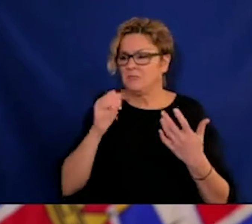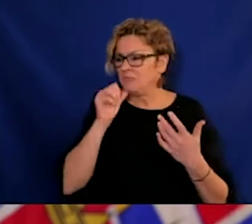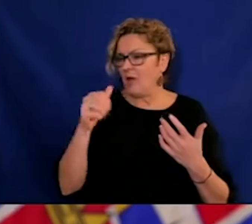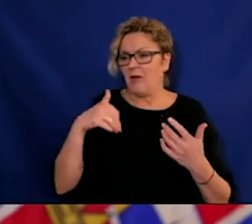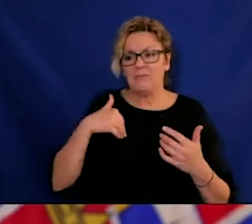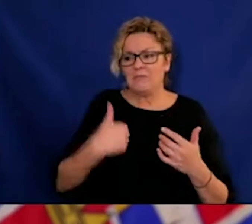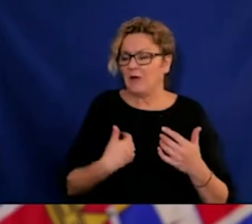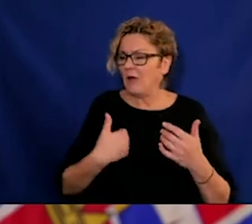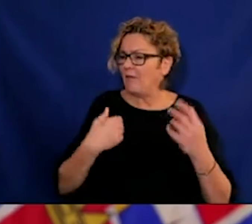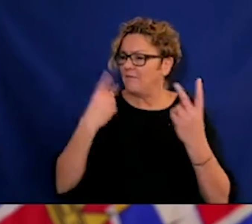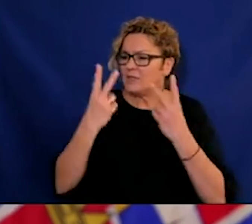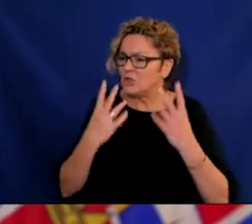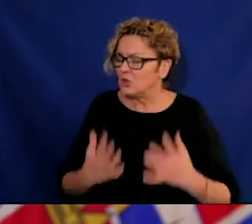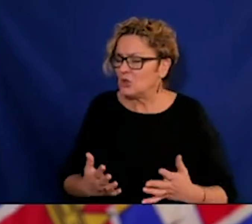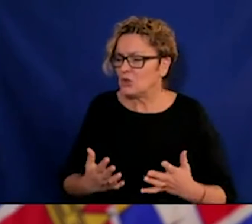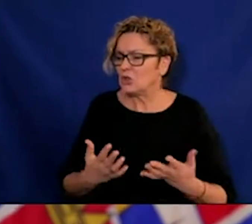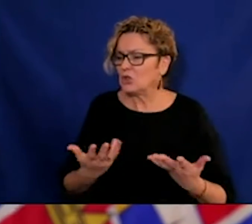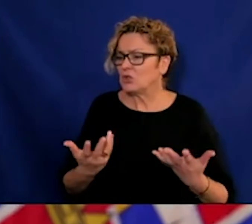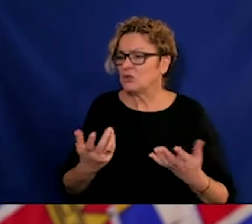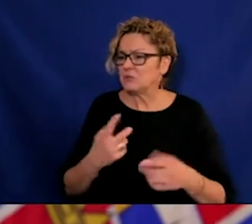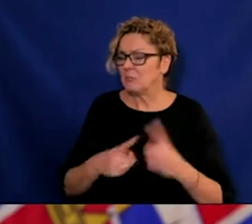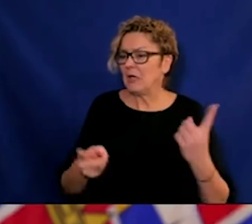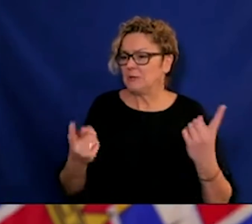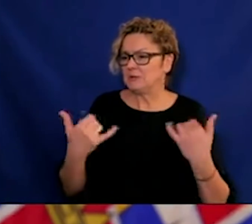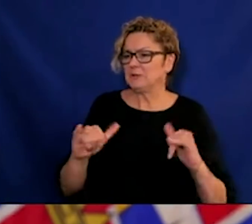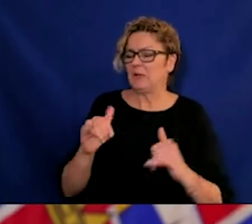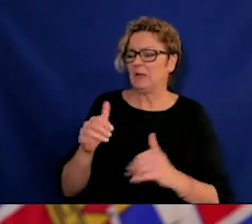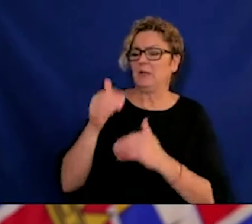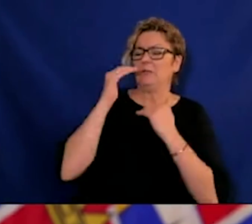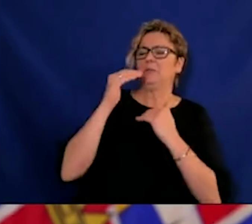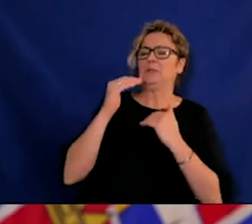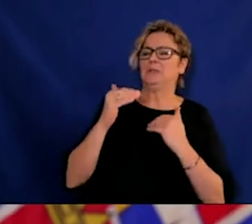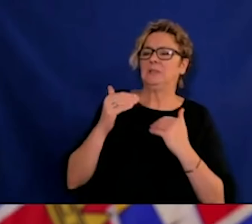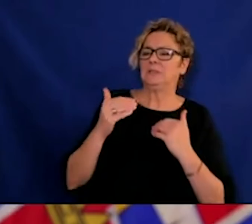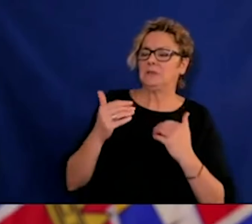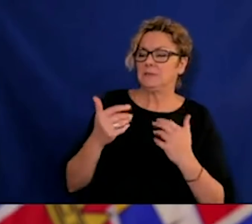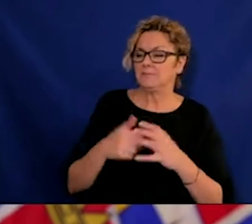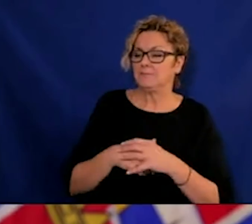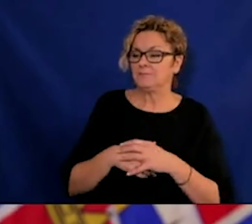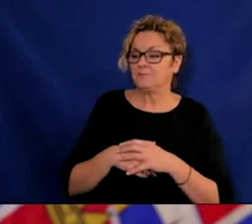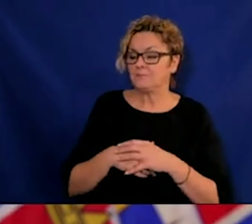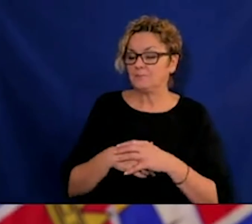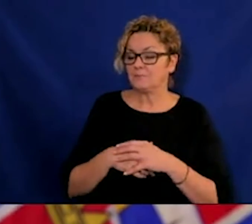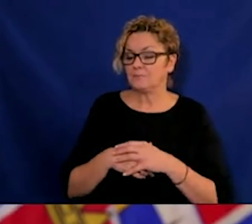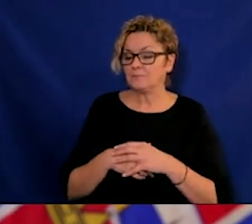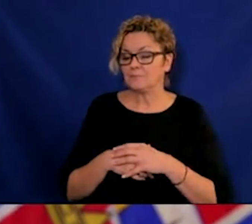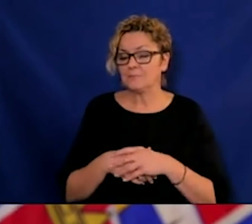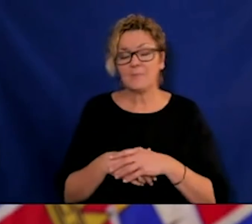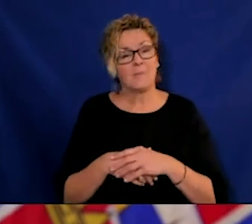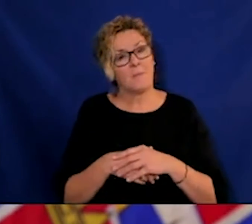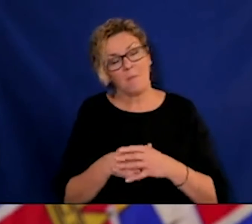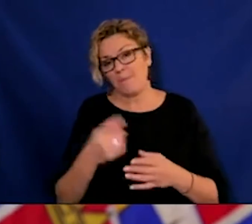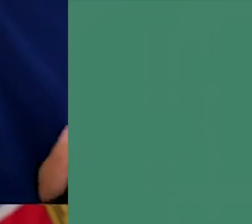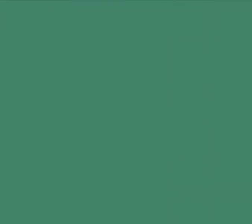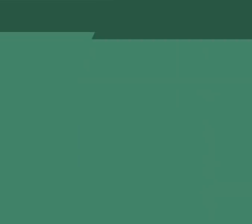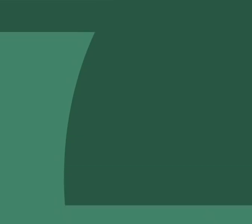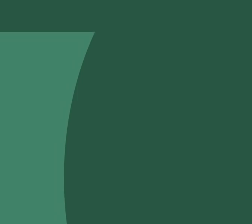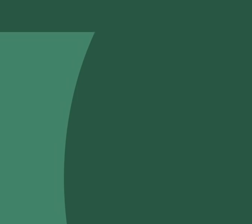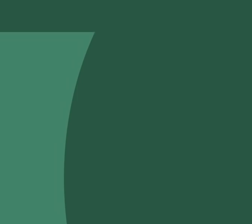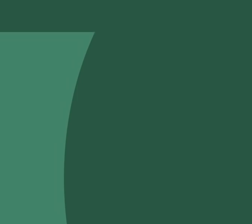We've provided clear direction, and I know all of the care homes and the care providers are working to make sure they are following those directions.